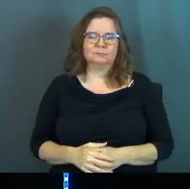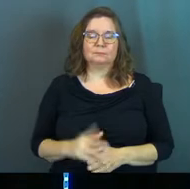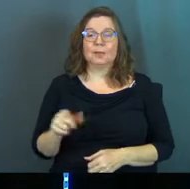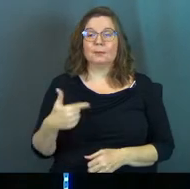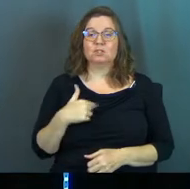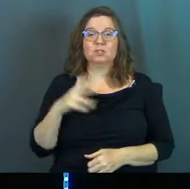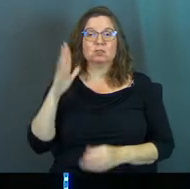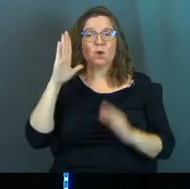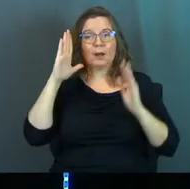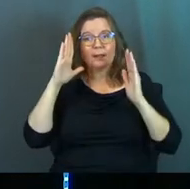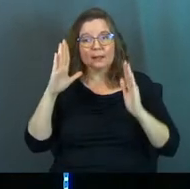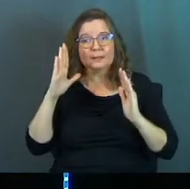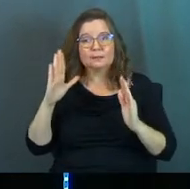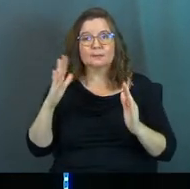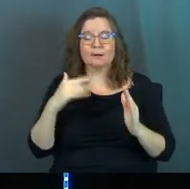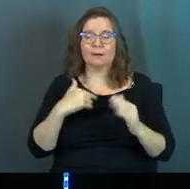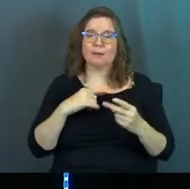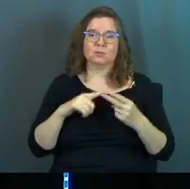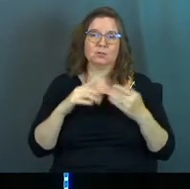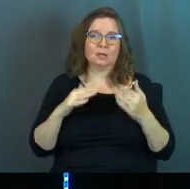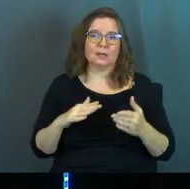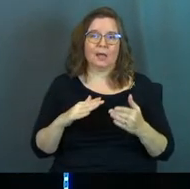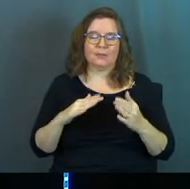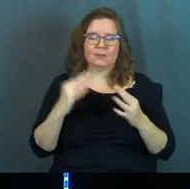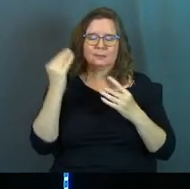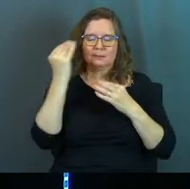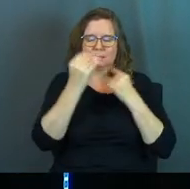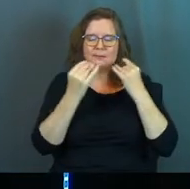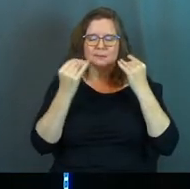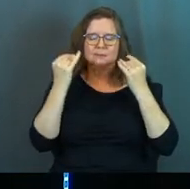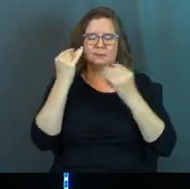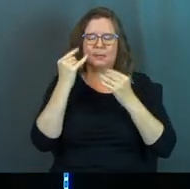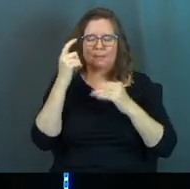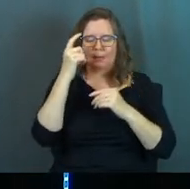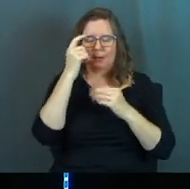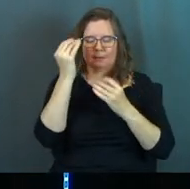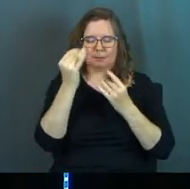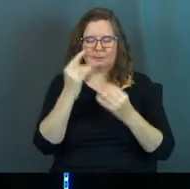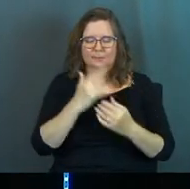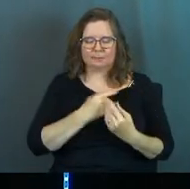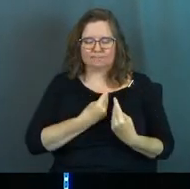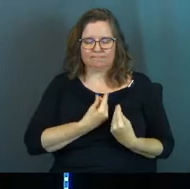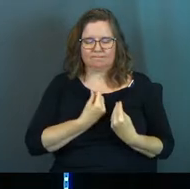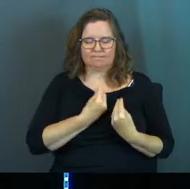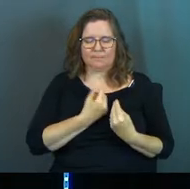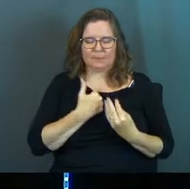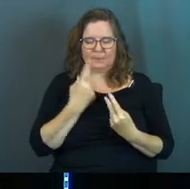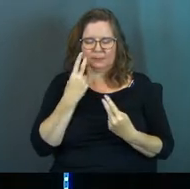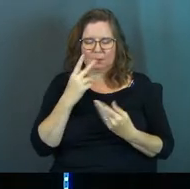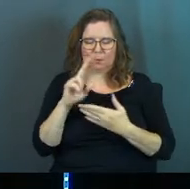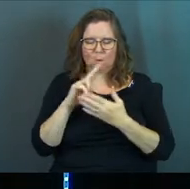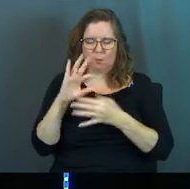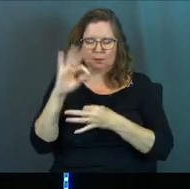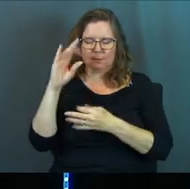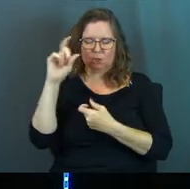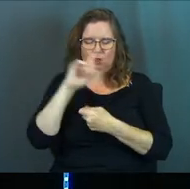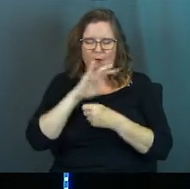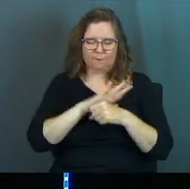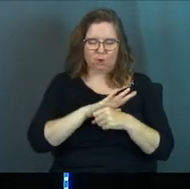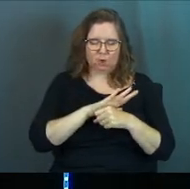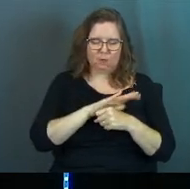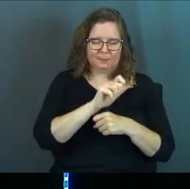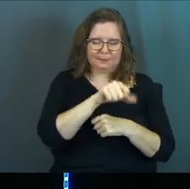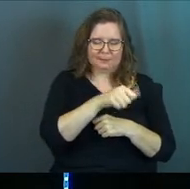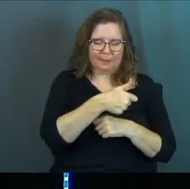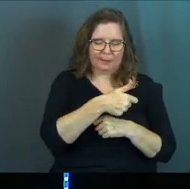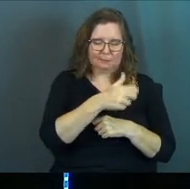I'm just going to listen. I'm just going to let this ferment in my mind, in my heart. I'm going to see what the Holy Spirit confirms or